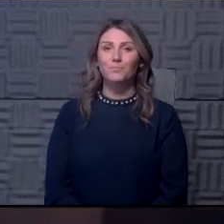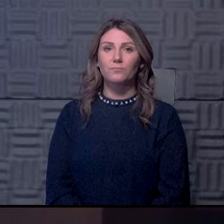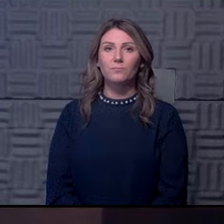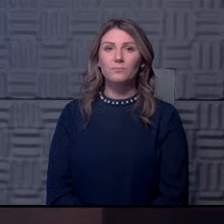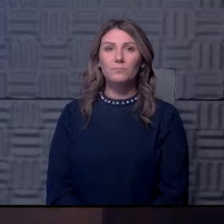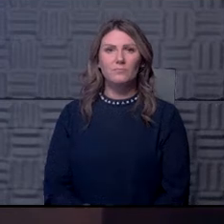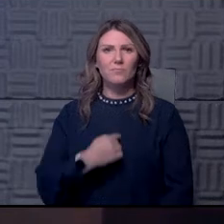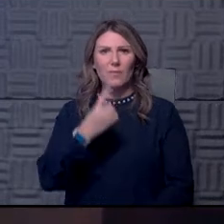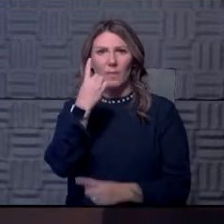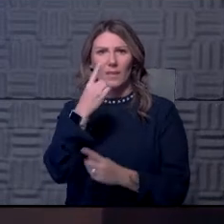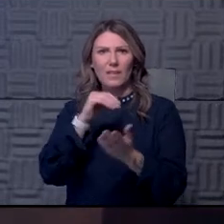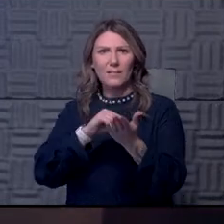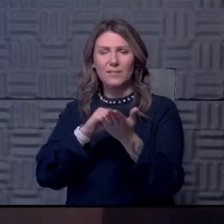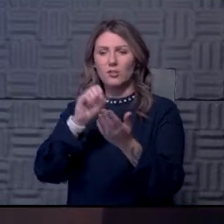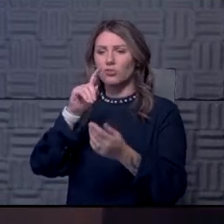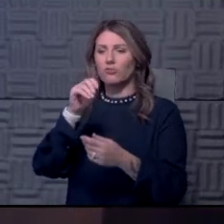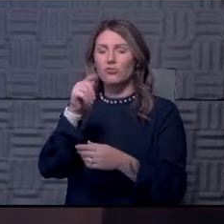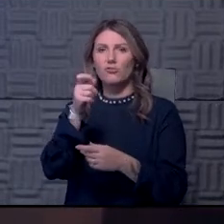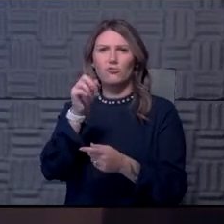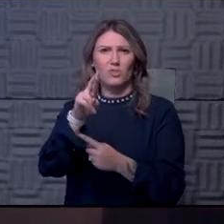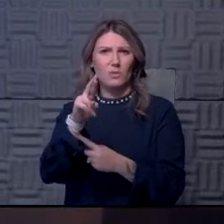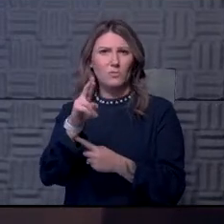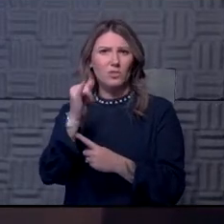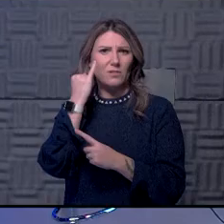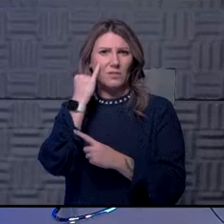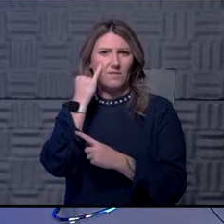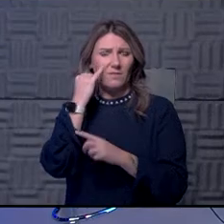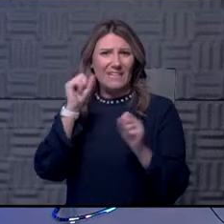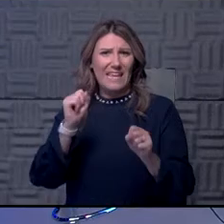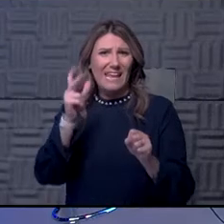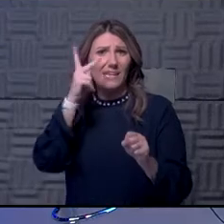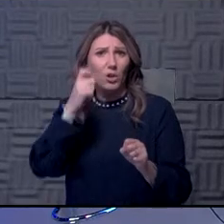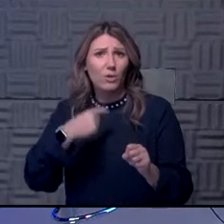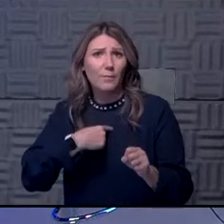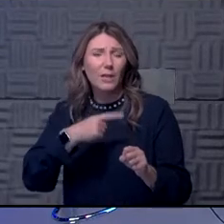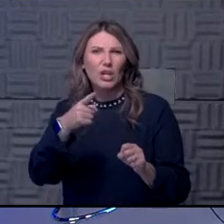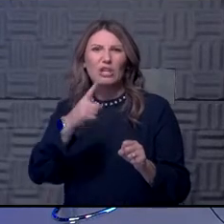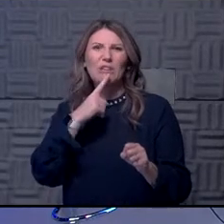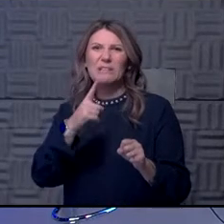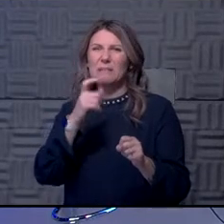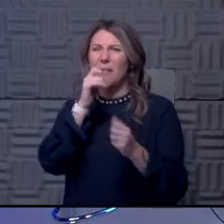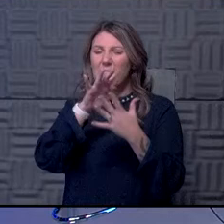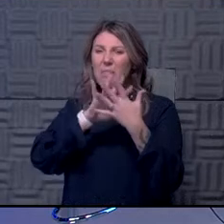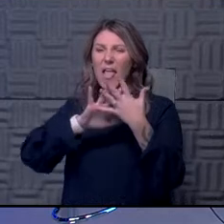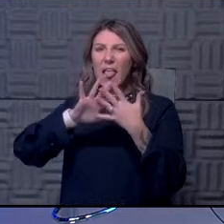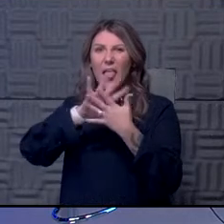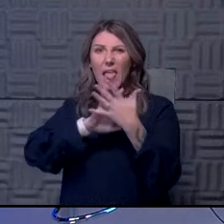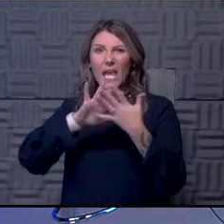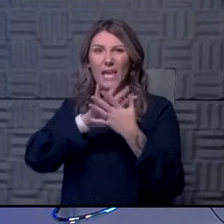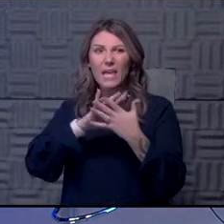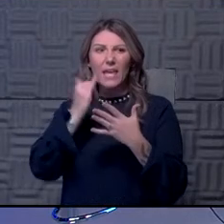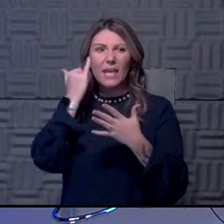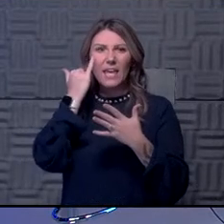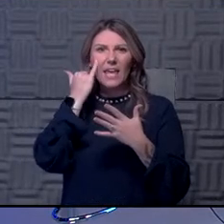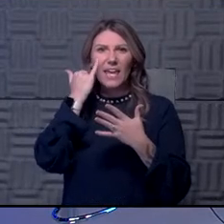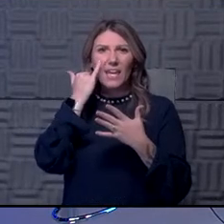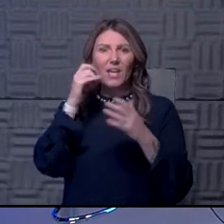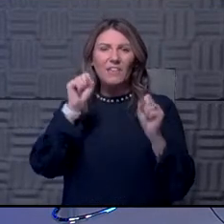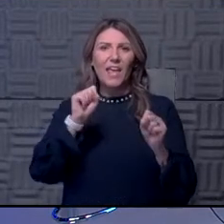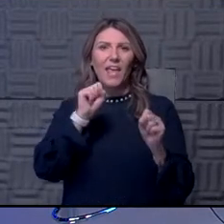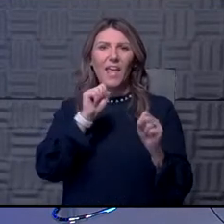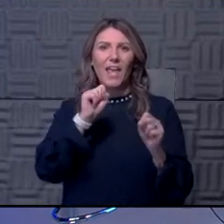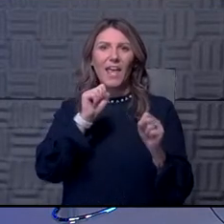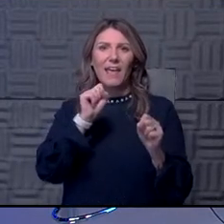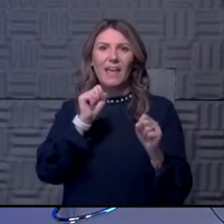I think Dr. Scrimshire, if she can hear me, we're, you're cutting out on us a little bit. So if you can just kind of really face the computer